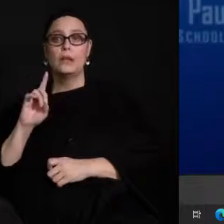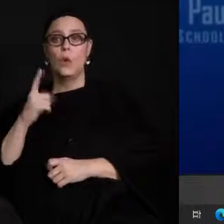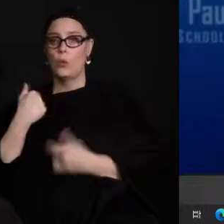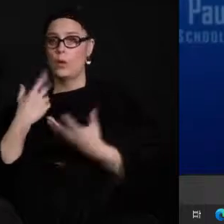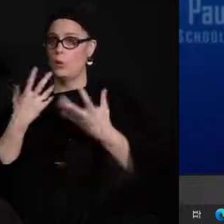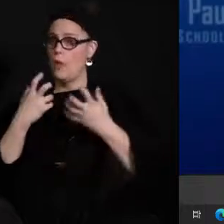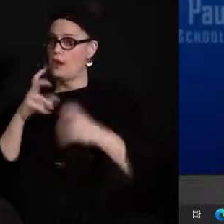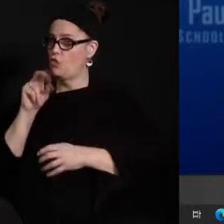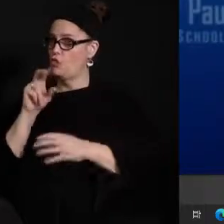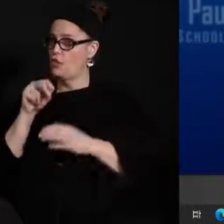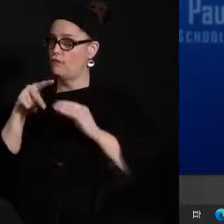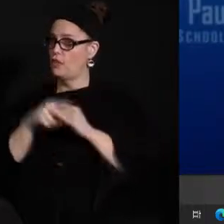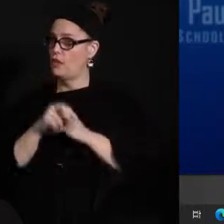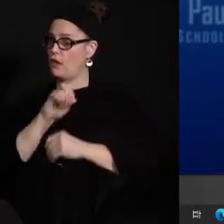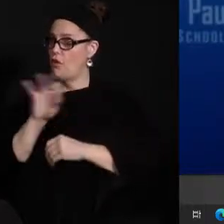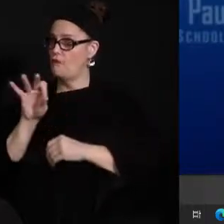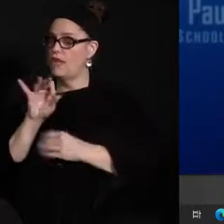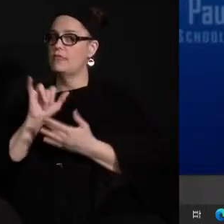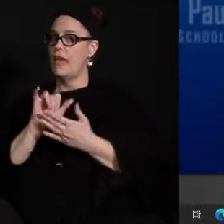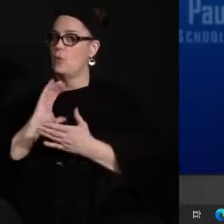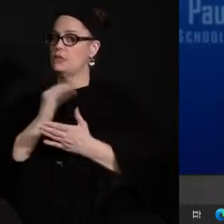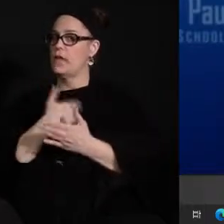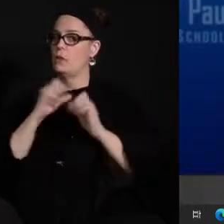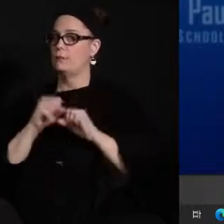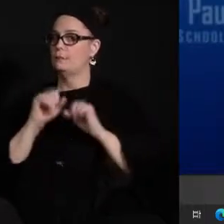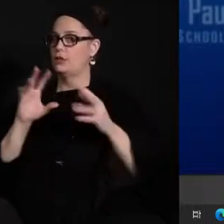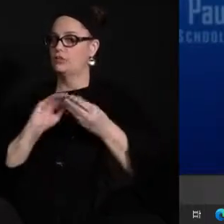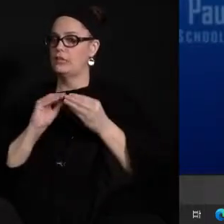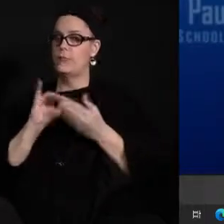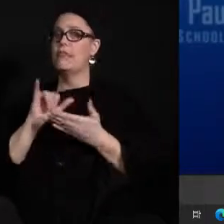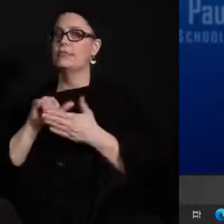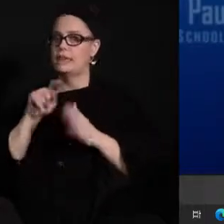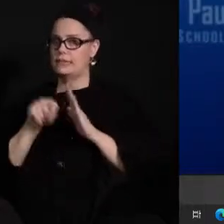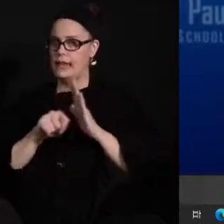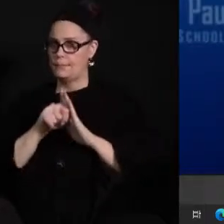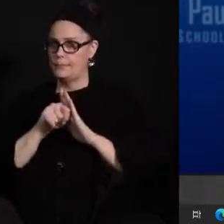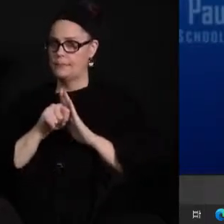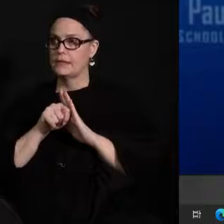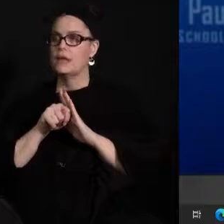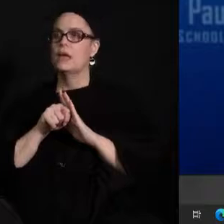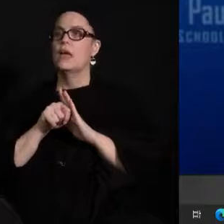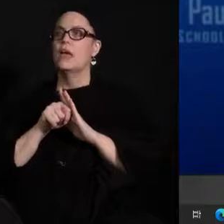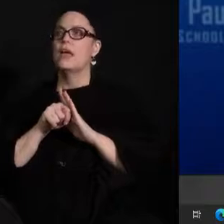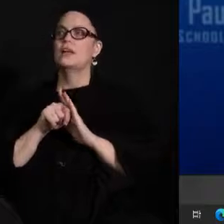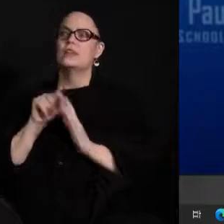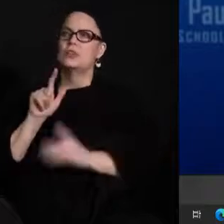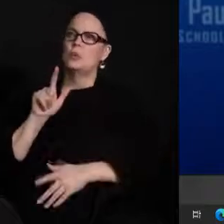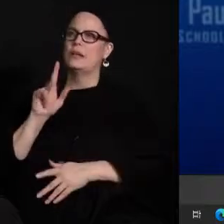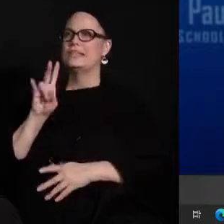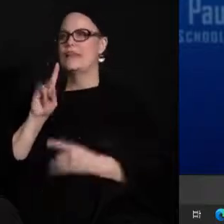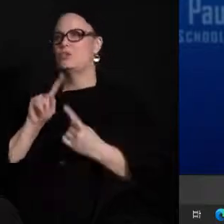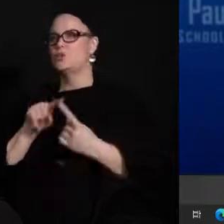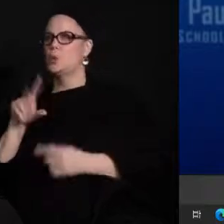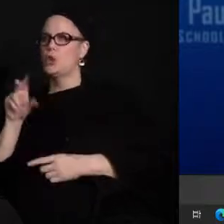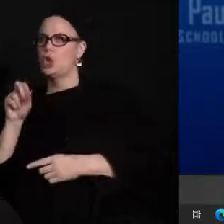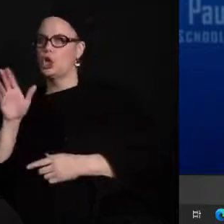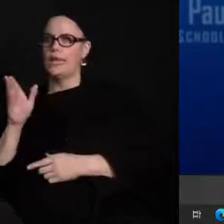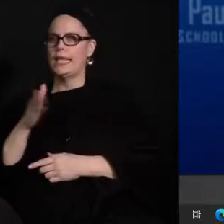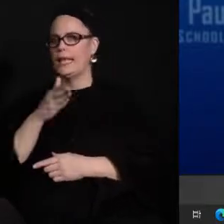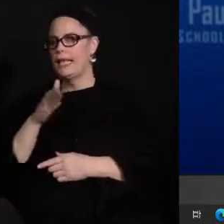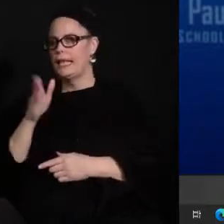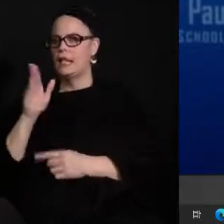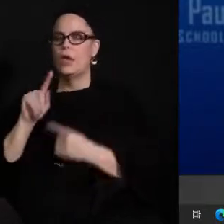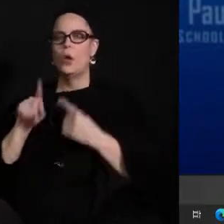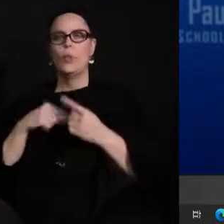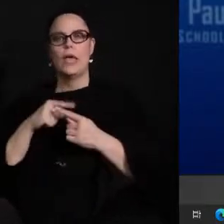30 as our cutoff that was our magic number at the time and you remember we were right at 27 to 30 kind of in that range